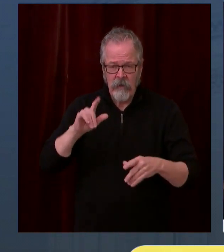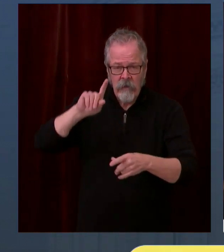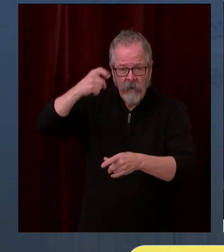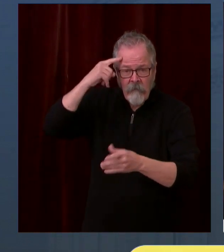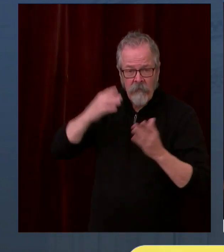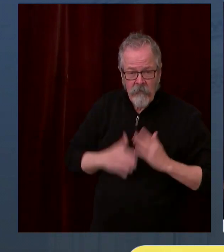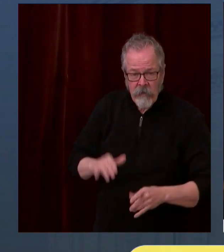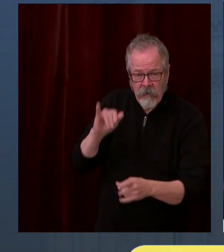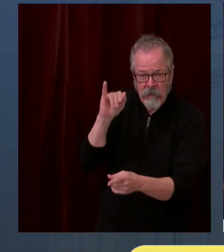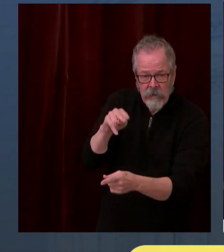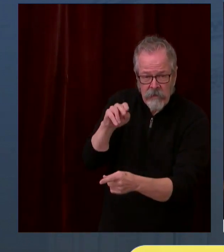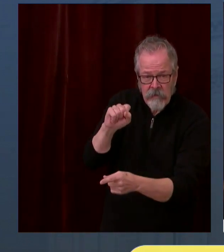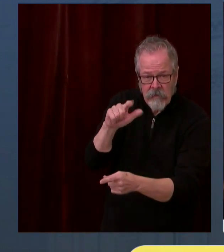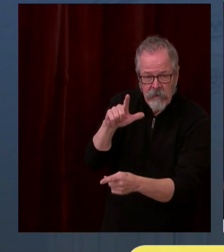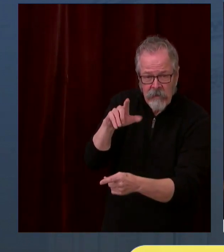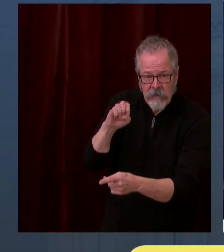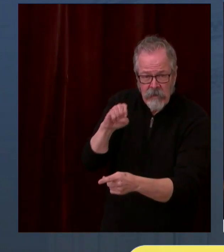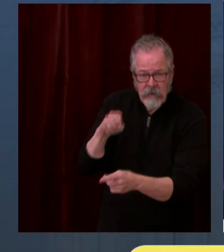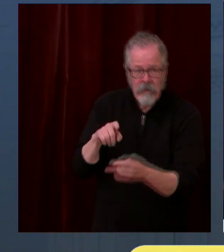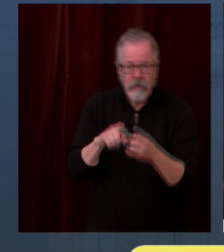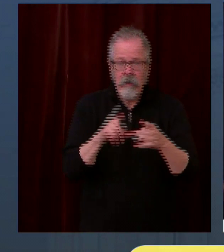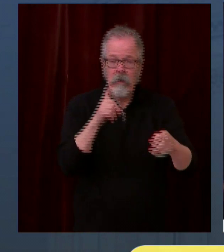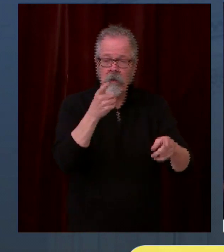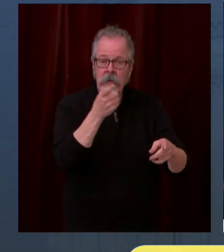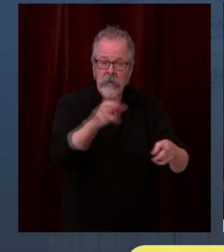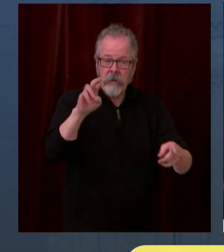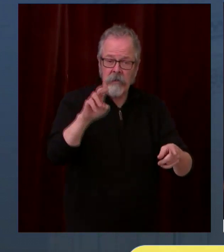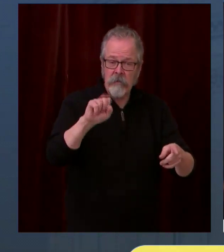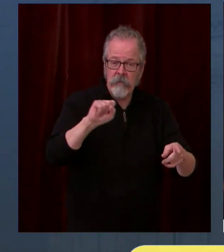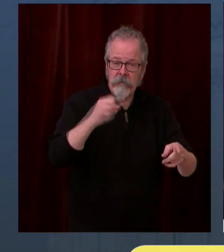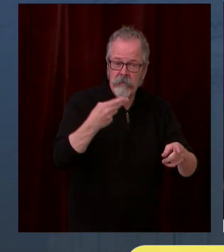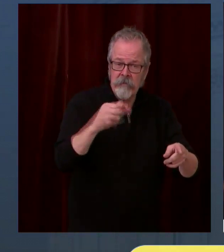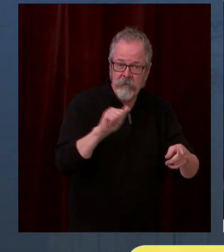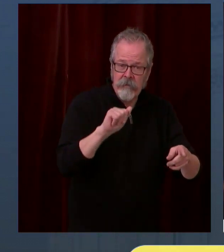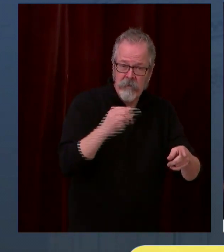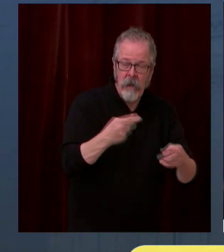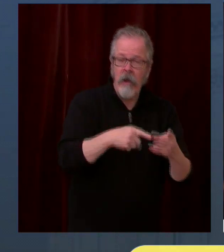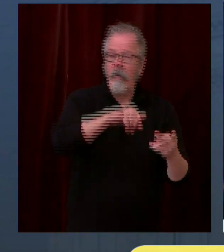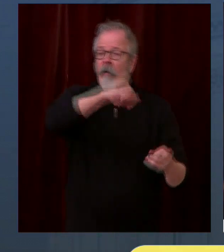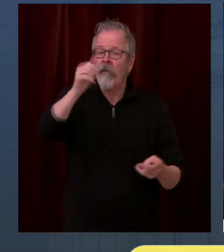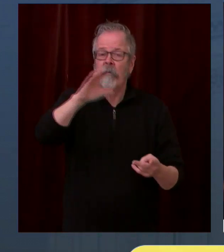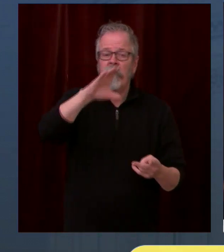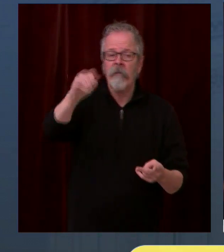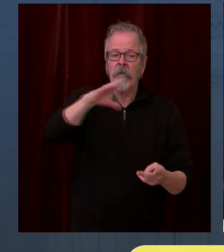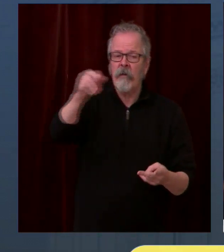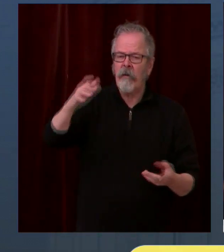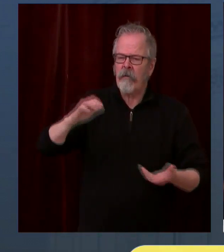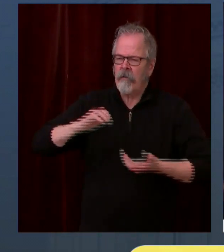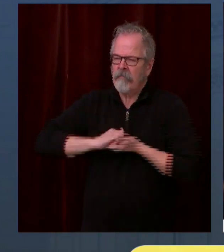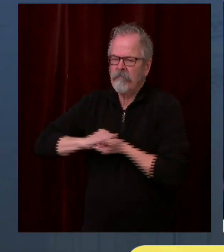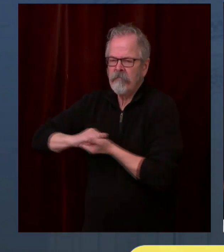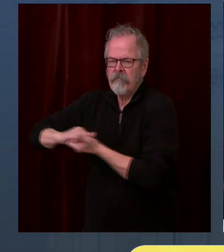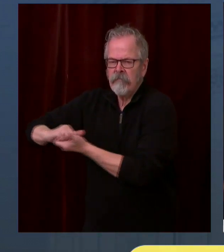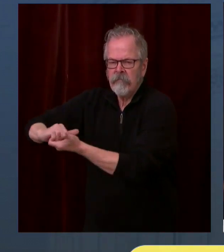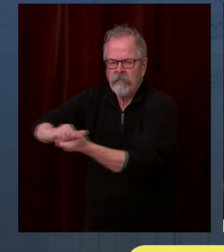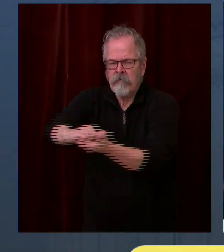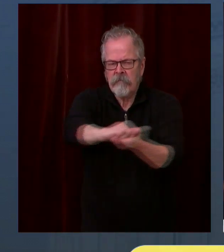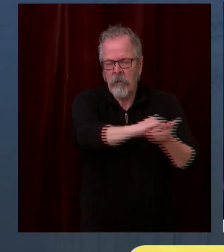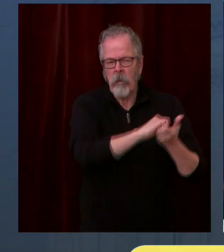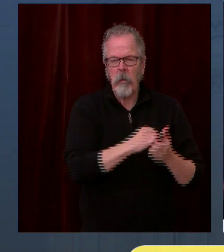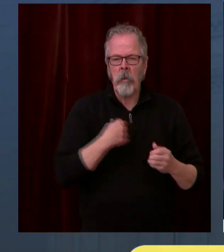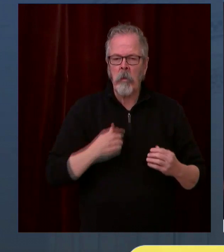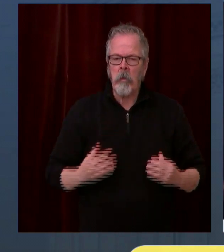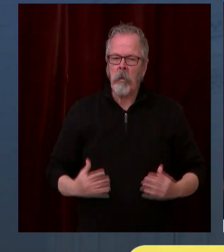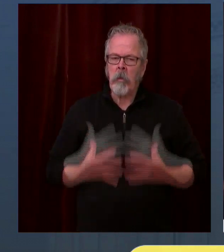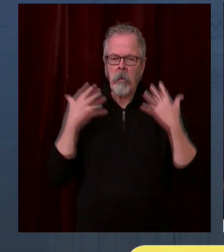Now for the past year, Starbucks has navigated this global pandemic with three simple principles. Prioritize the health and